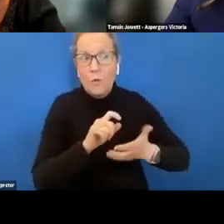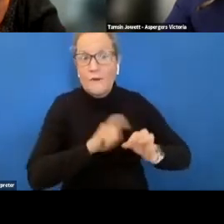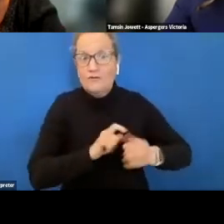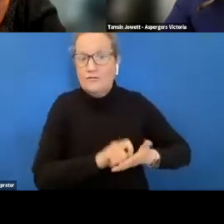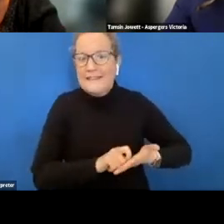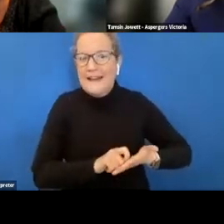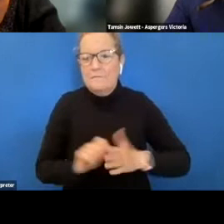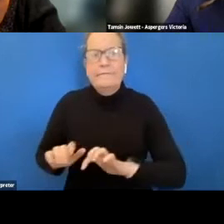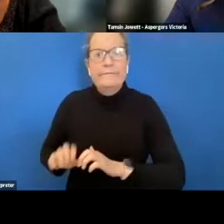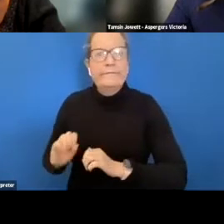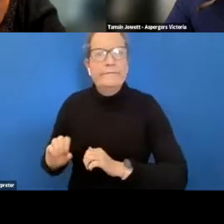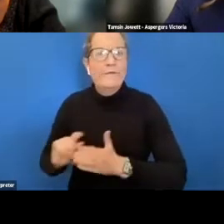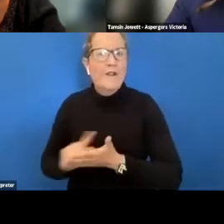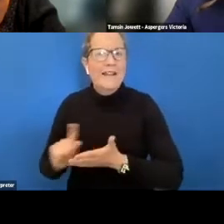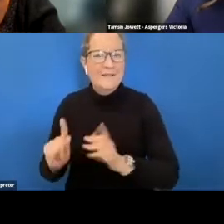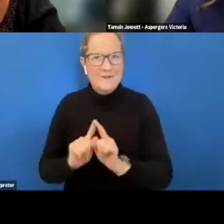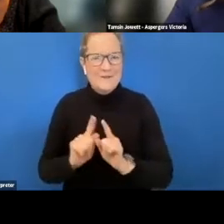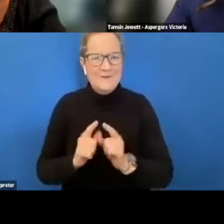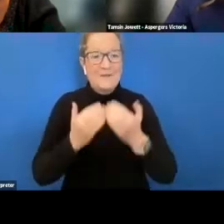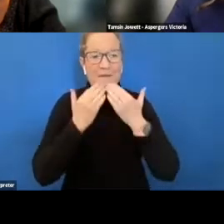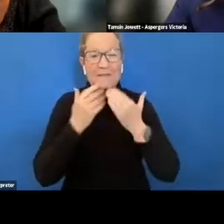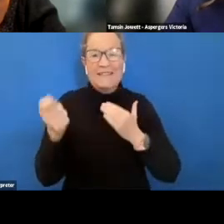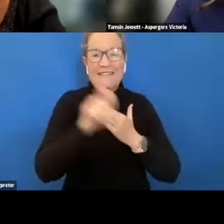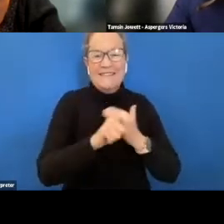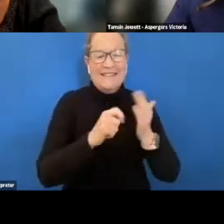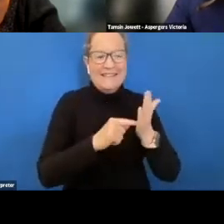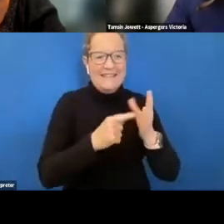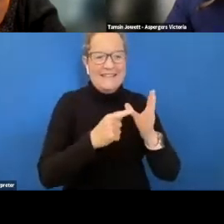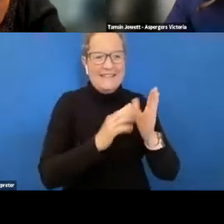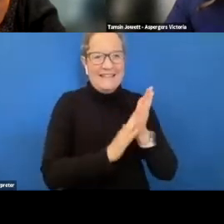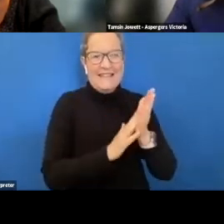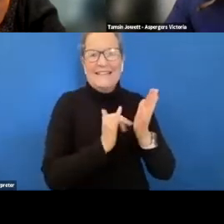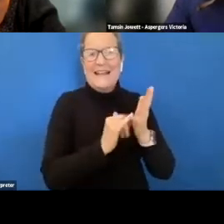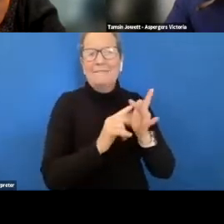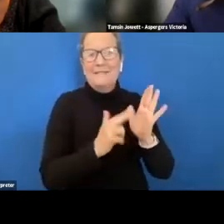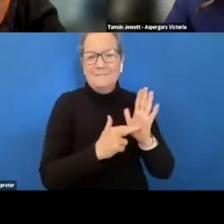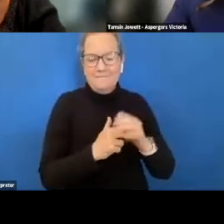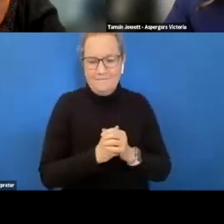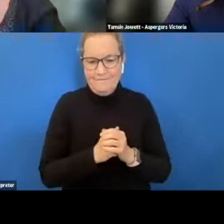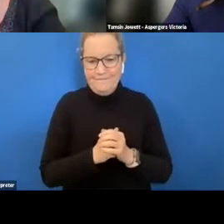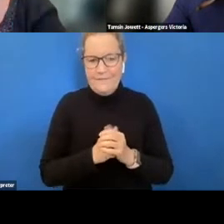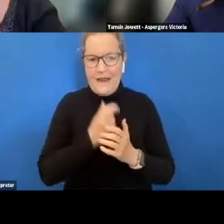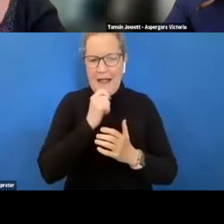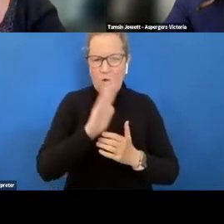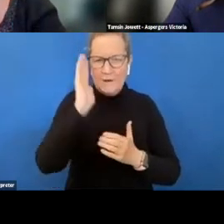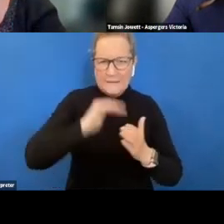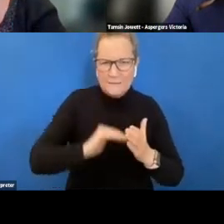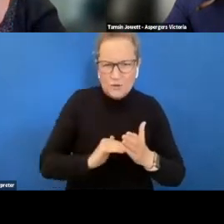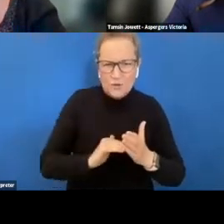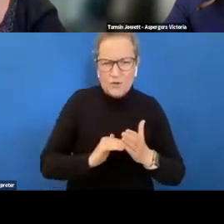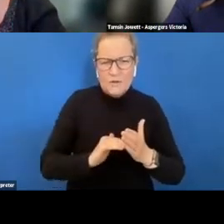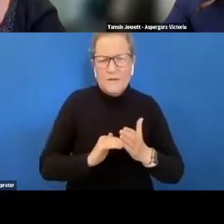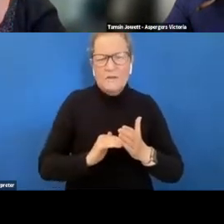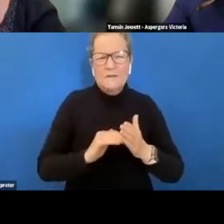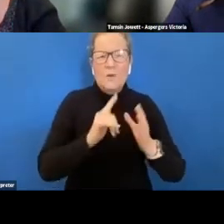now i'd like to invite tamsin to answer the next question tamsin in your experience what are some of the challenges that autistic